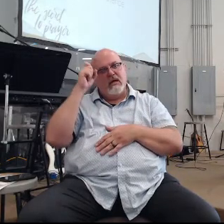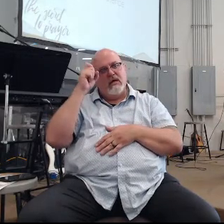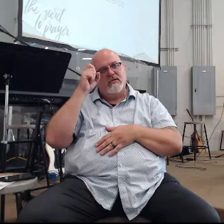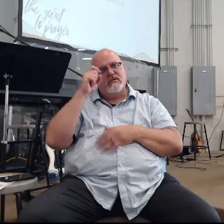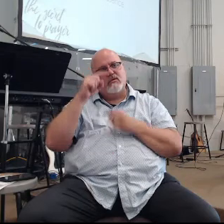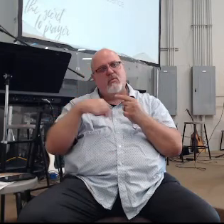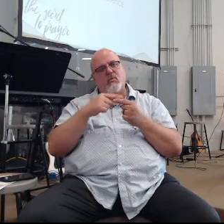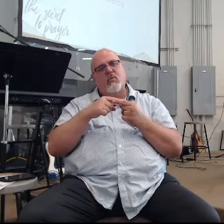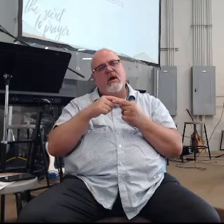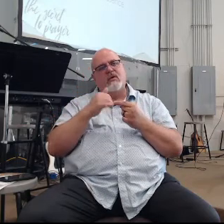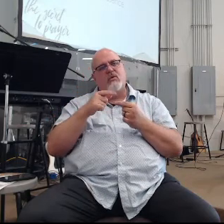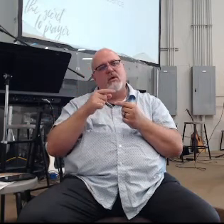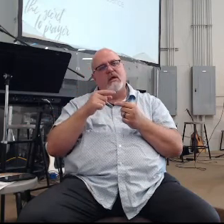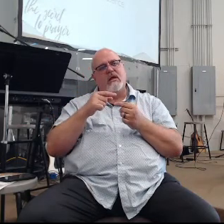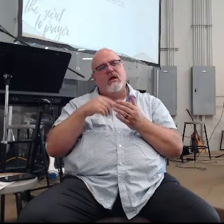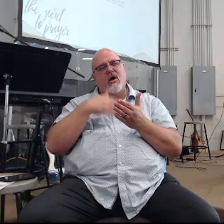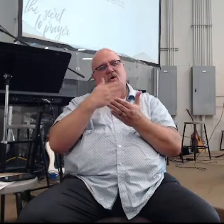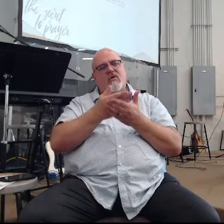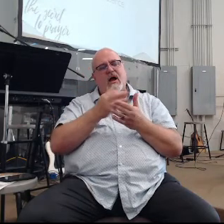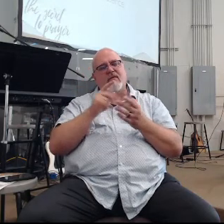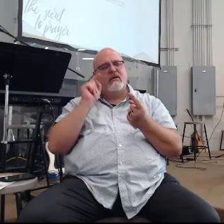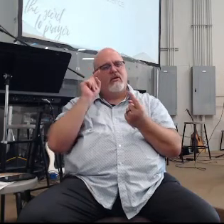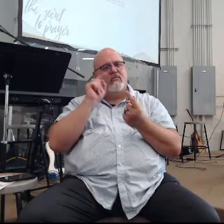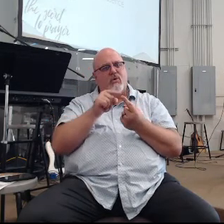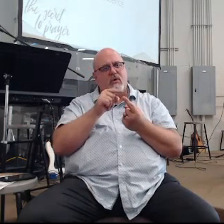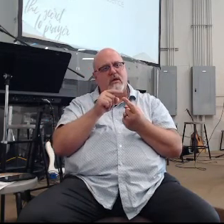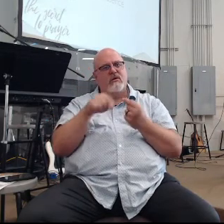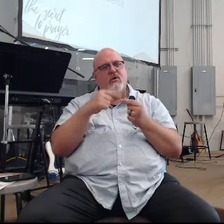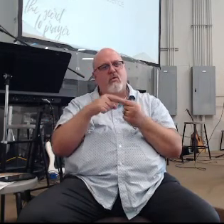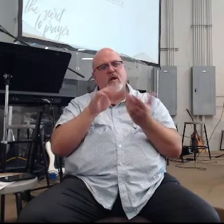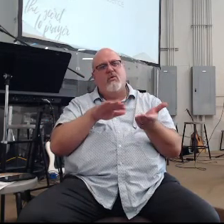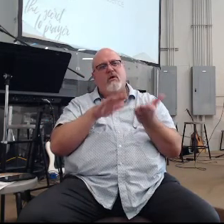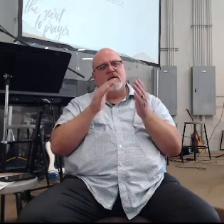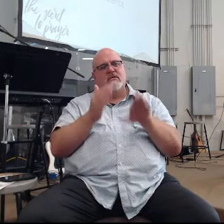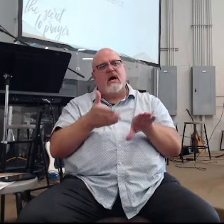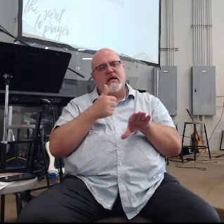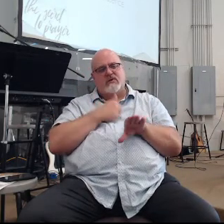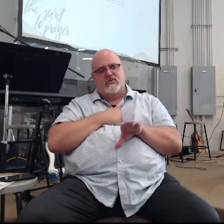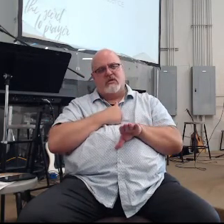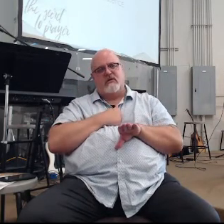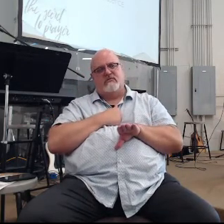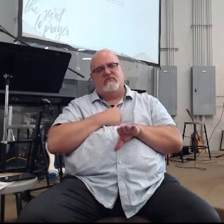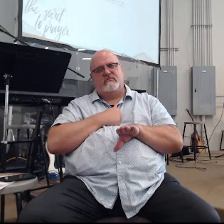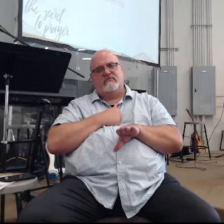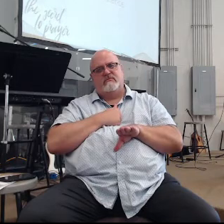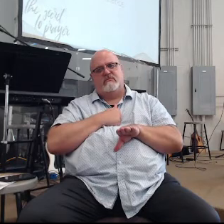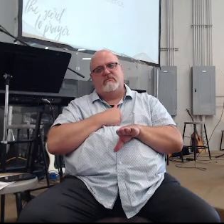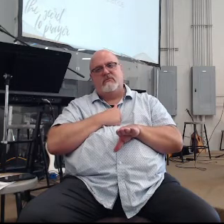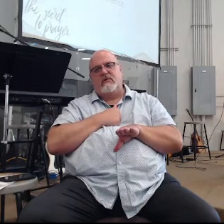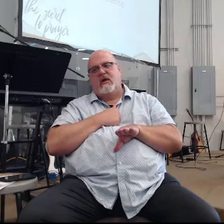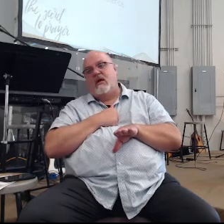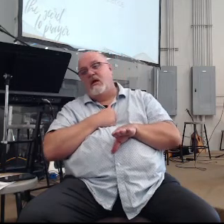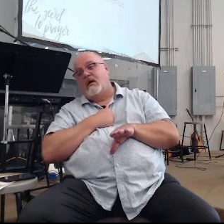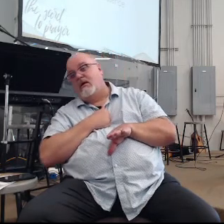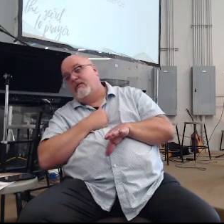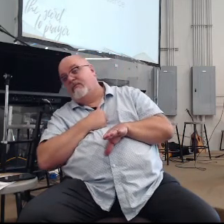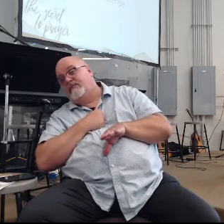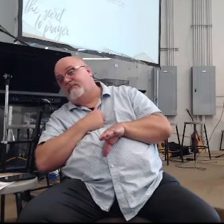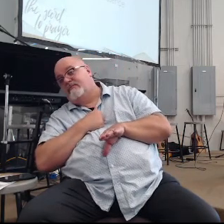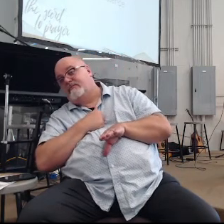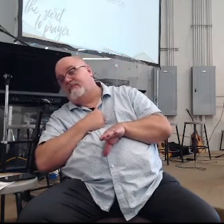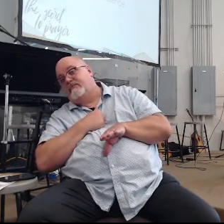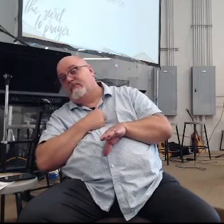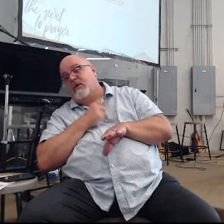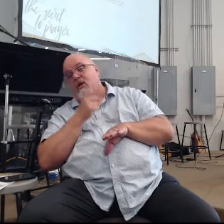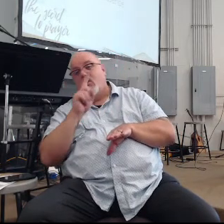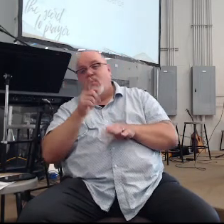when we get to our point of dying to self guys prayer is like where self goes